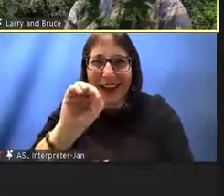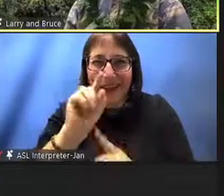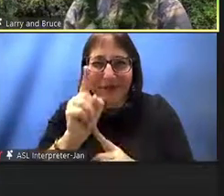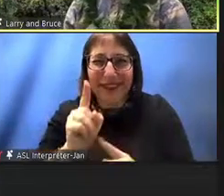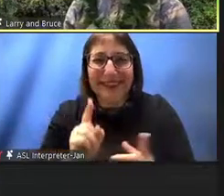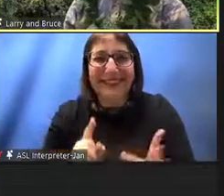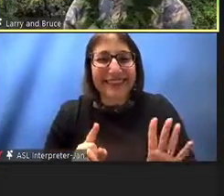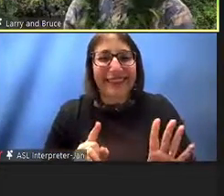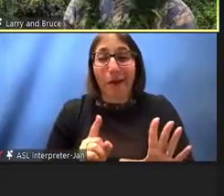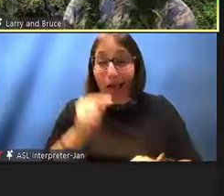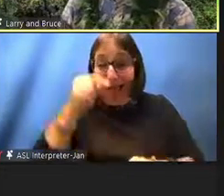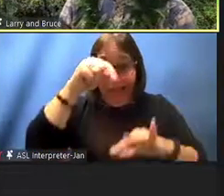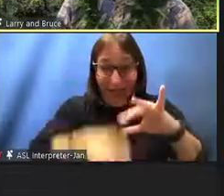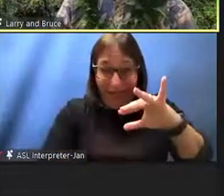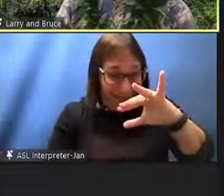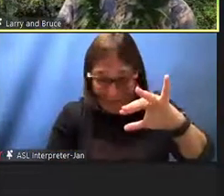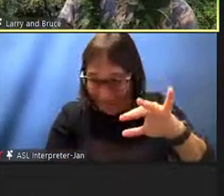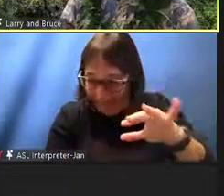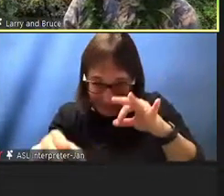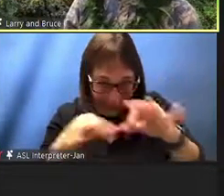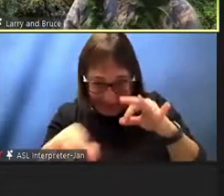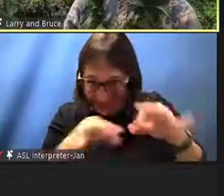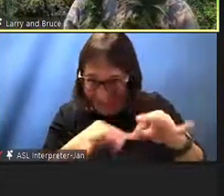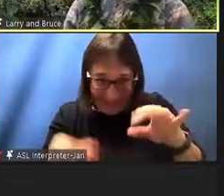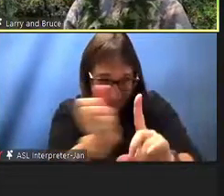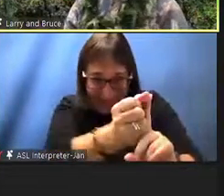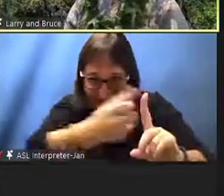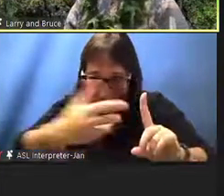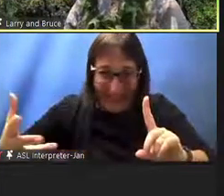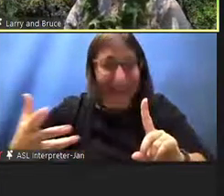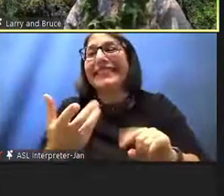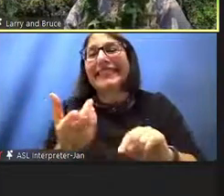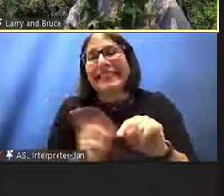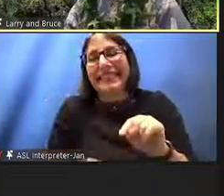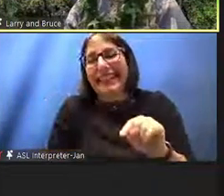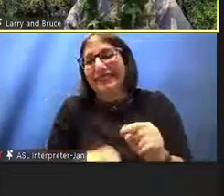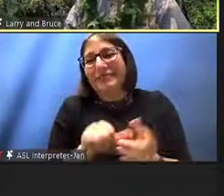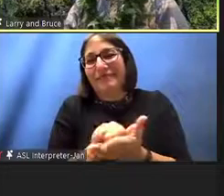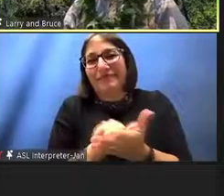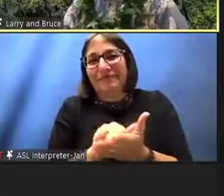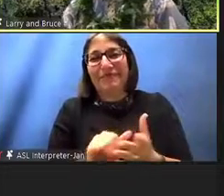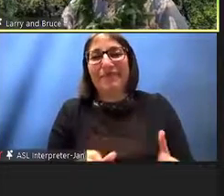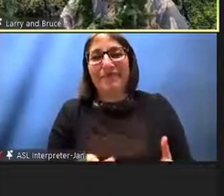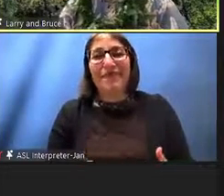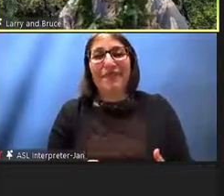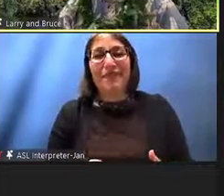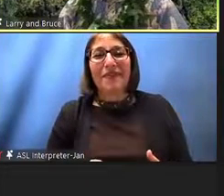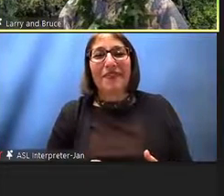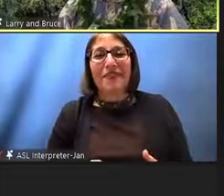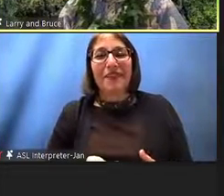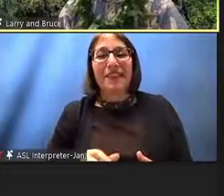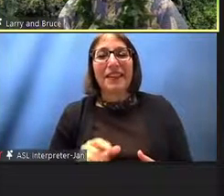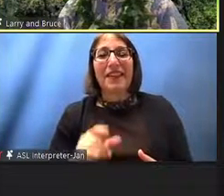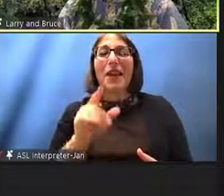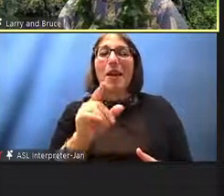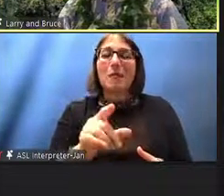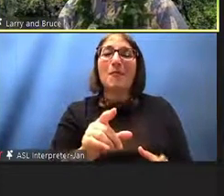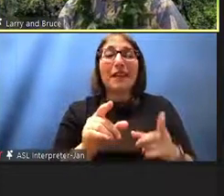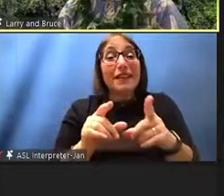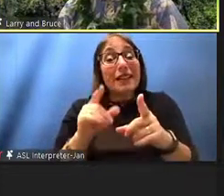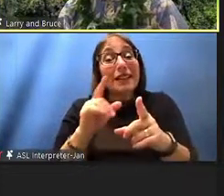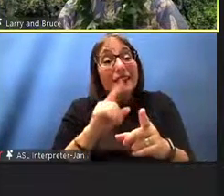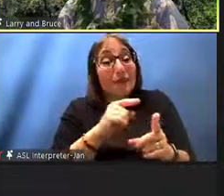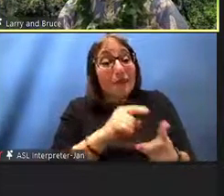that is something that i'm sure we can all be familiar with and into a situation of language endangerment